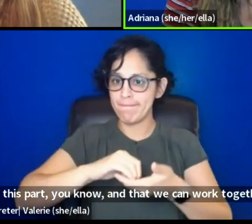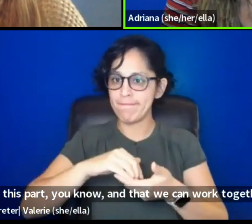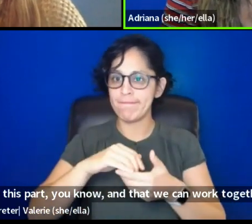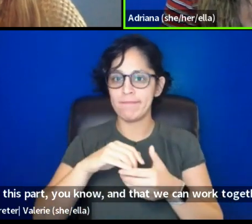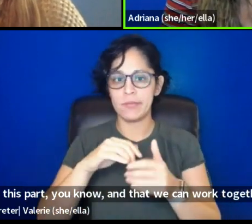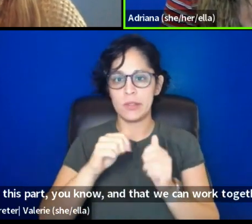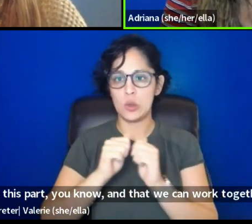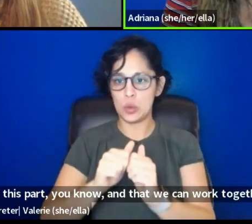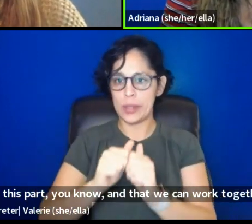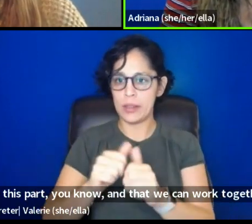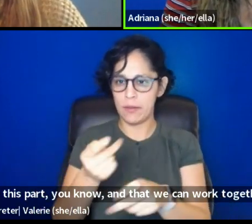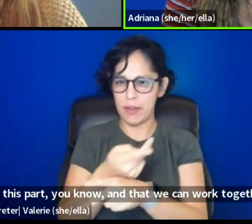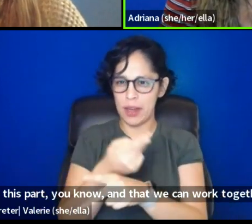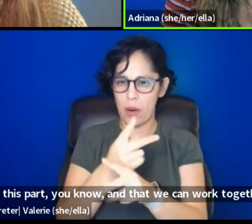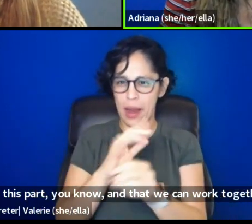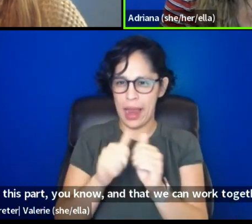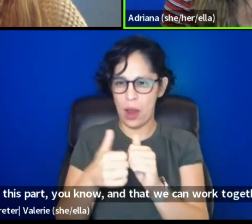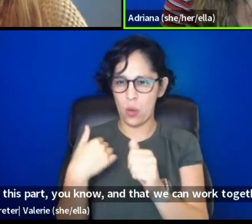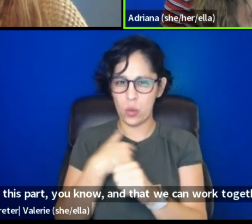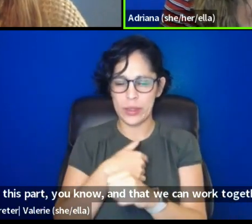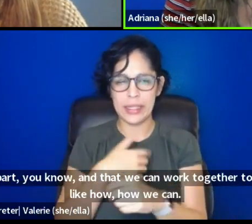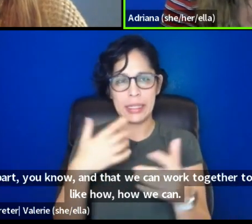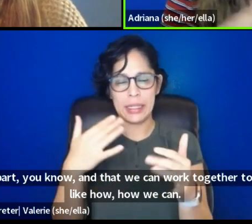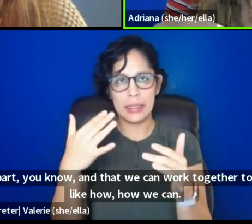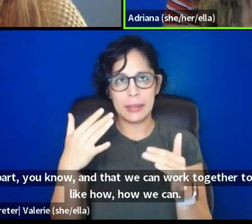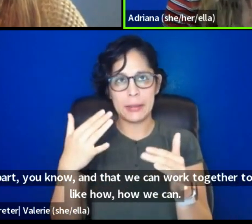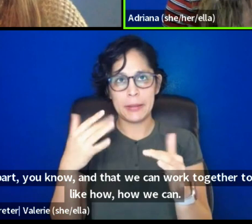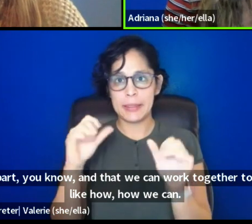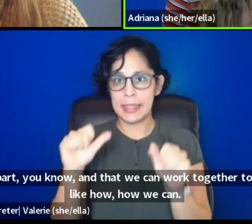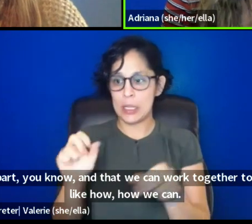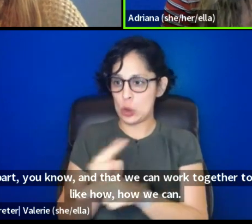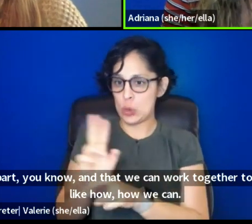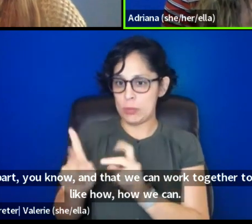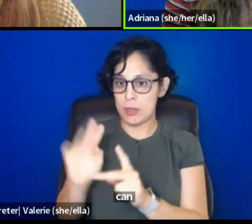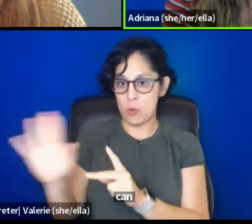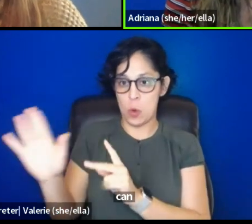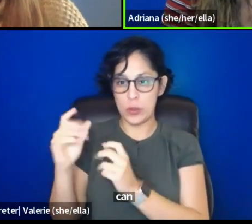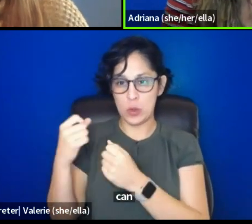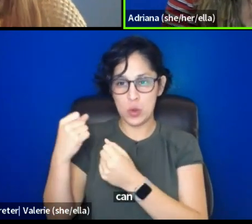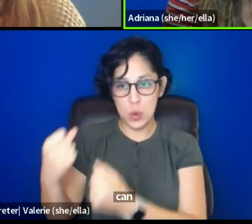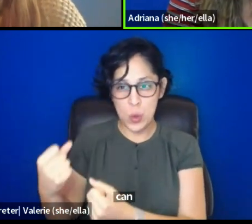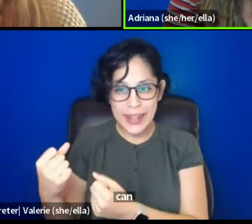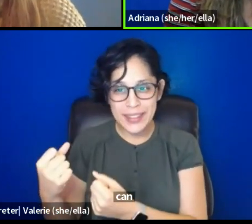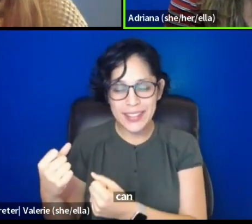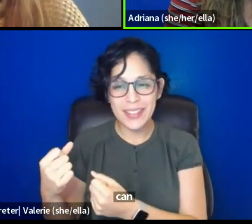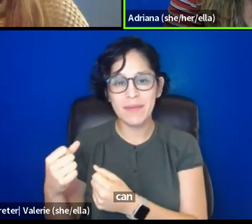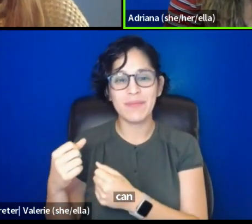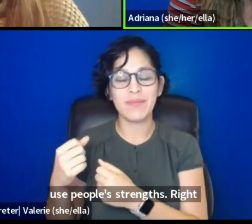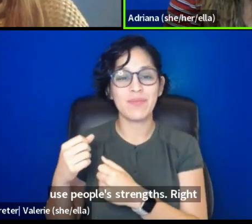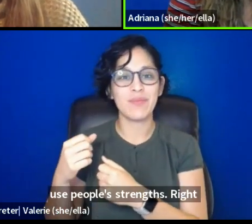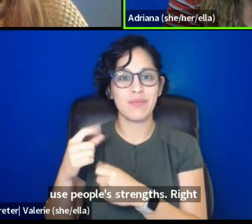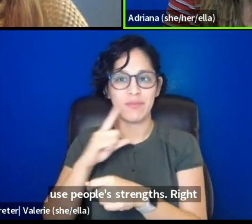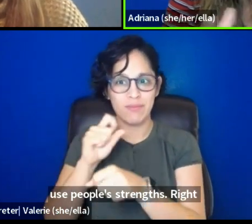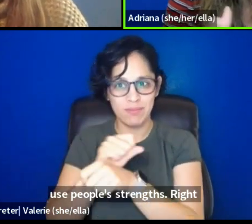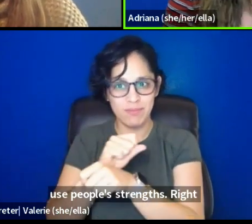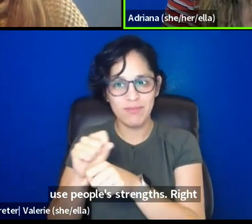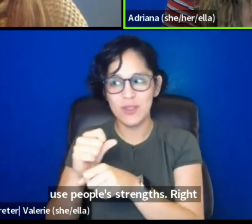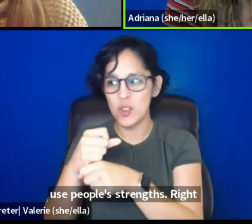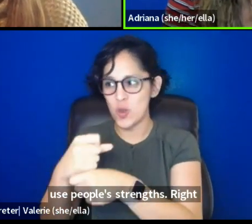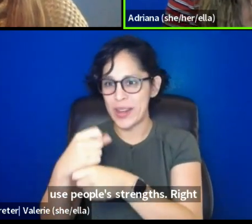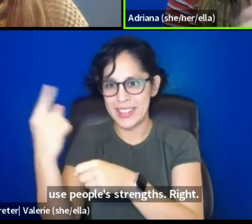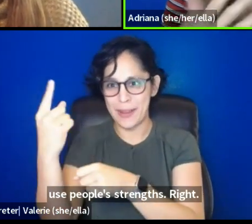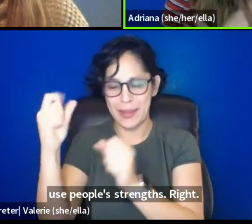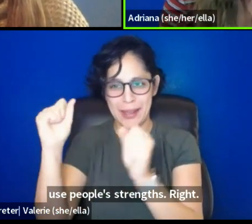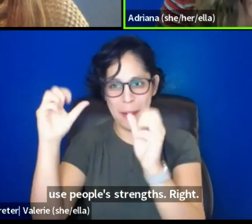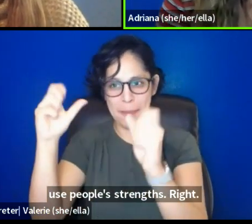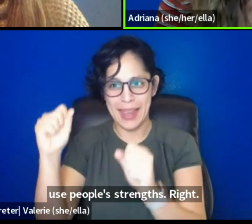use people's strengths, right, to, to create something really